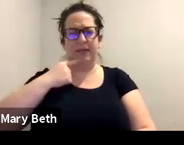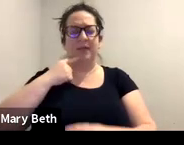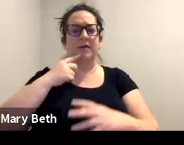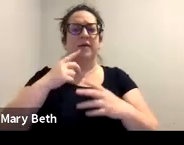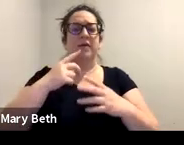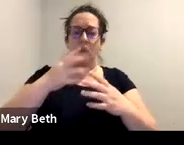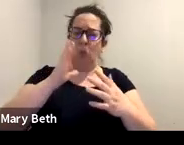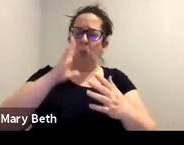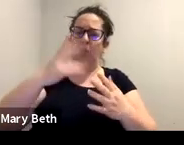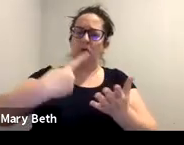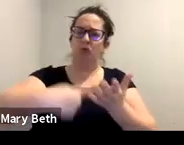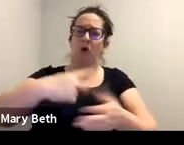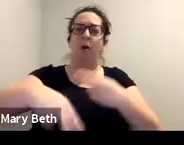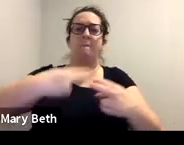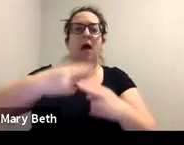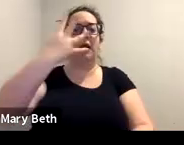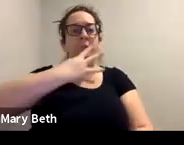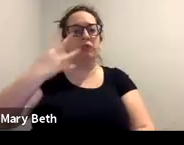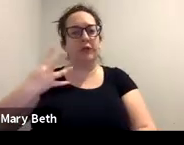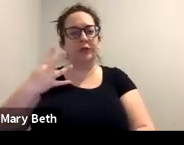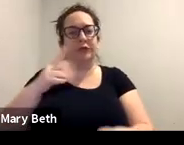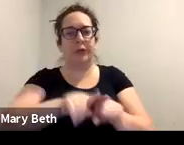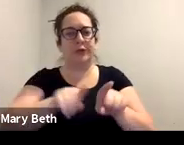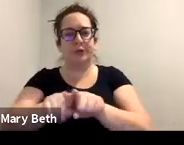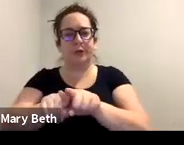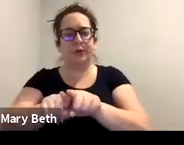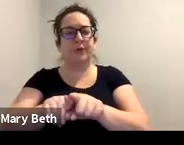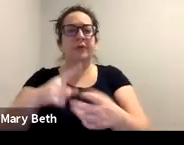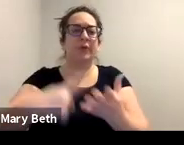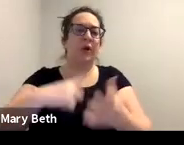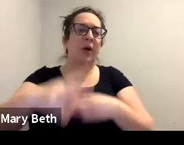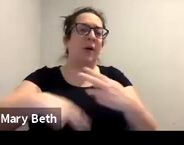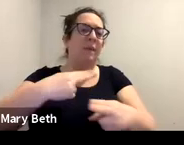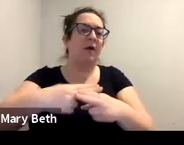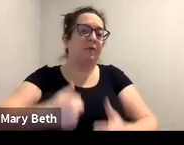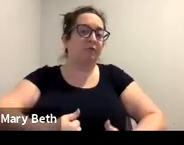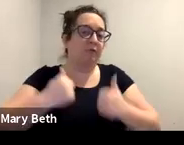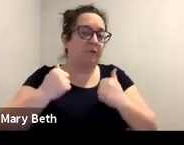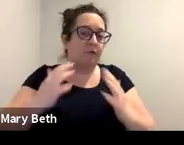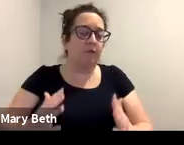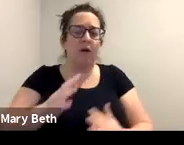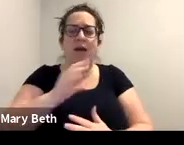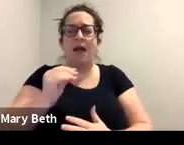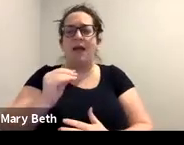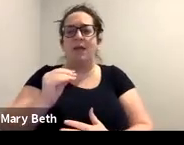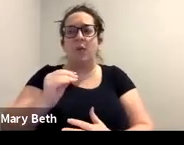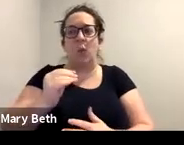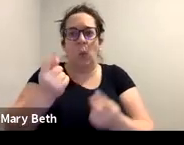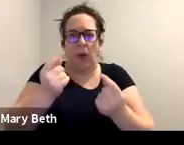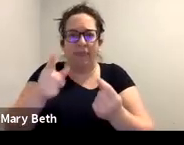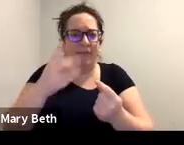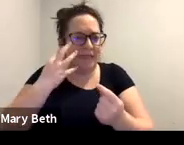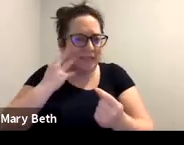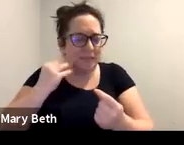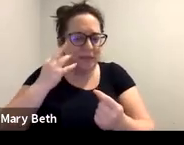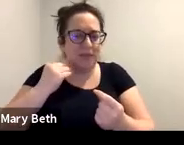be able to talk about, uh, what the survivor has been through or the survivor's experience with the survivor's permission